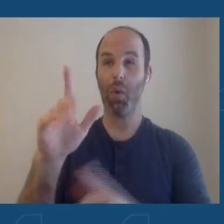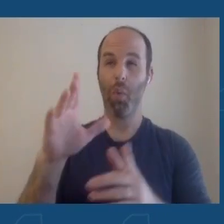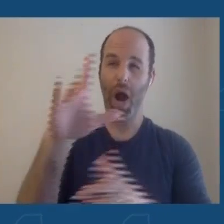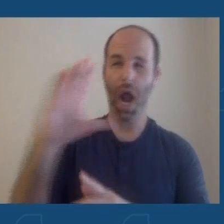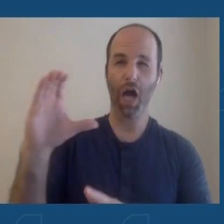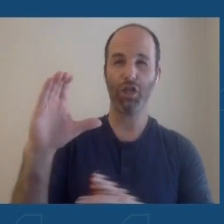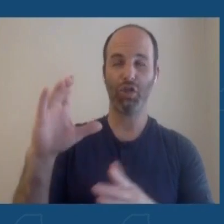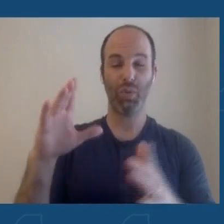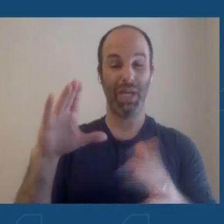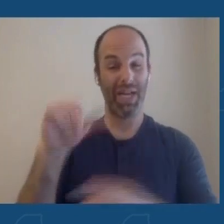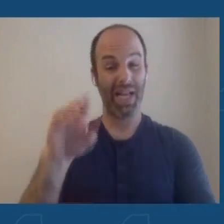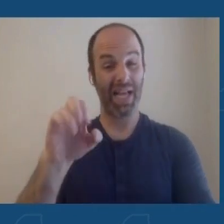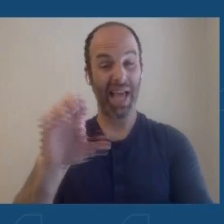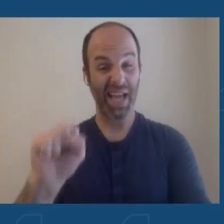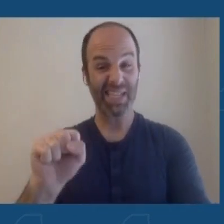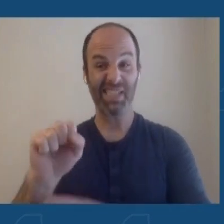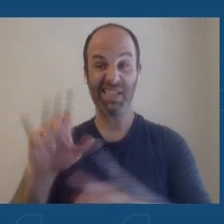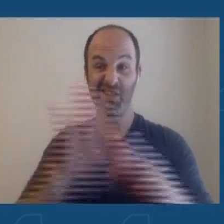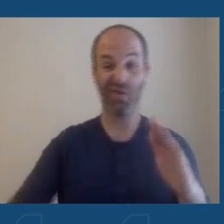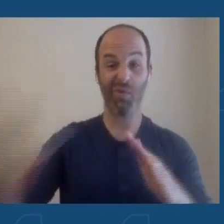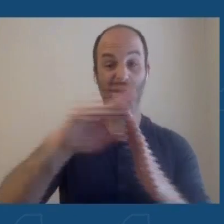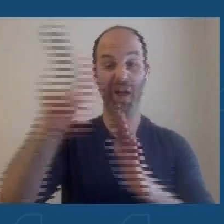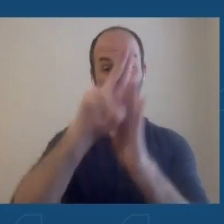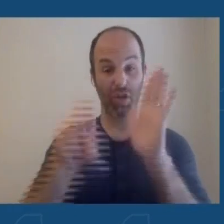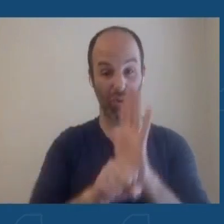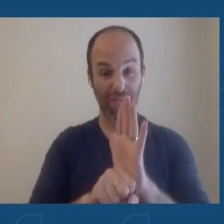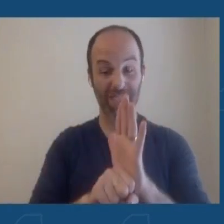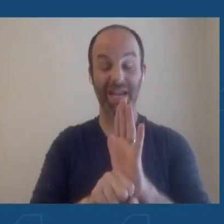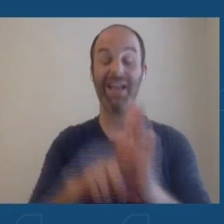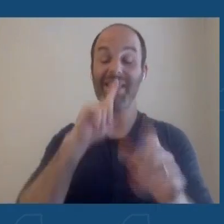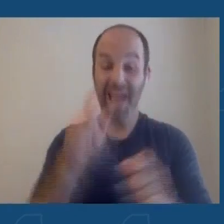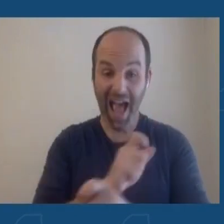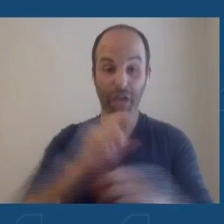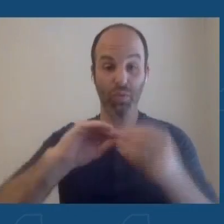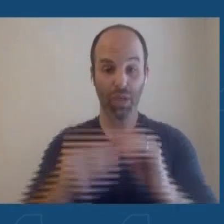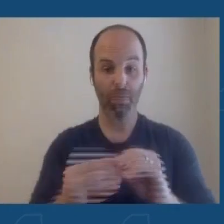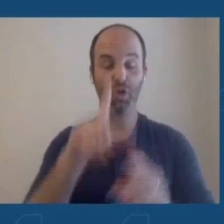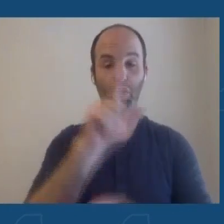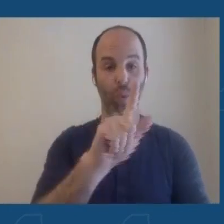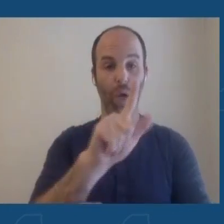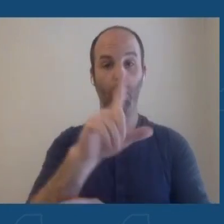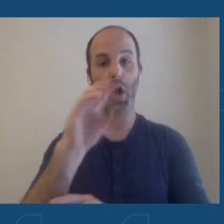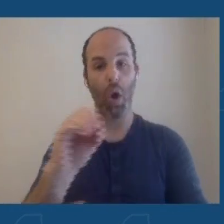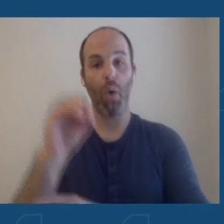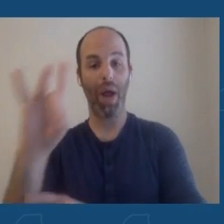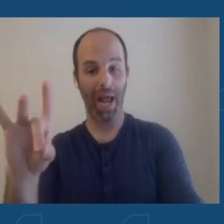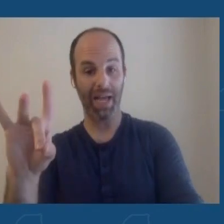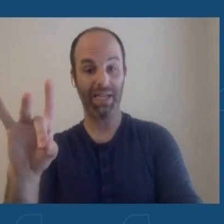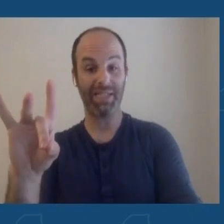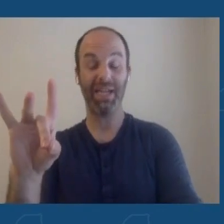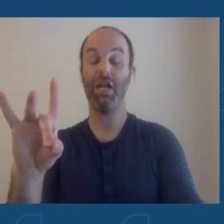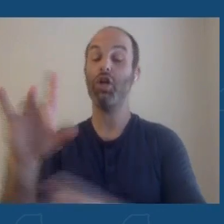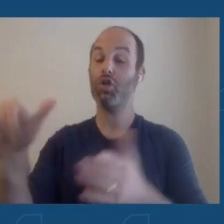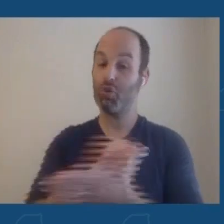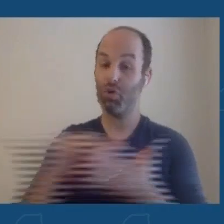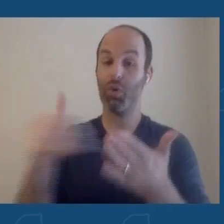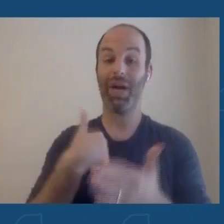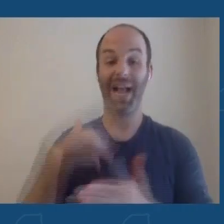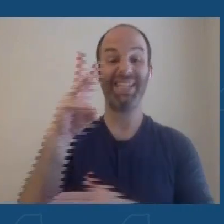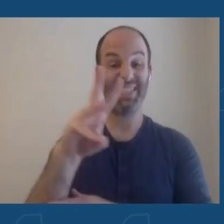yesterday nationwide. The actual number is 2,100, and New York State has 69 of those cases,